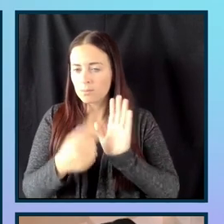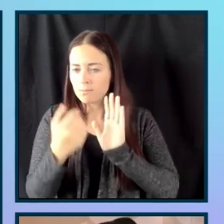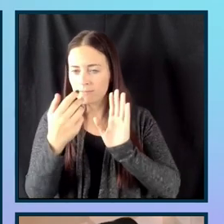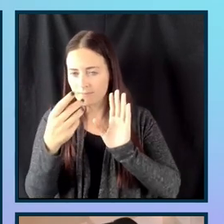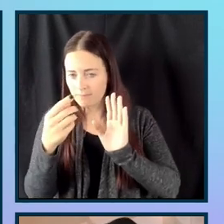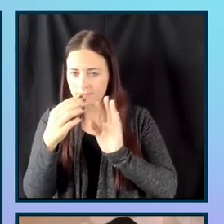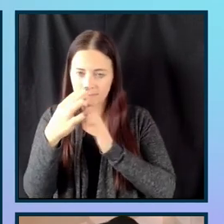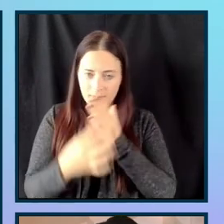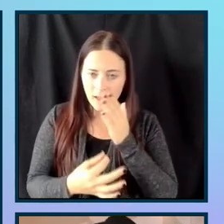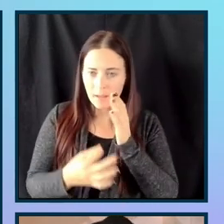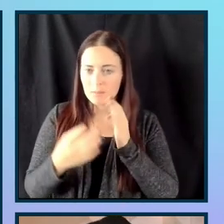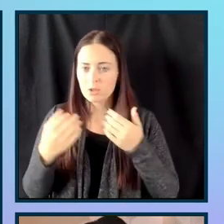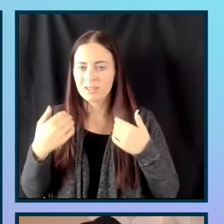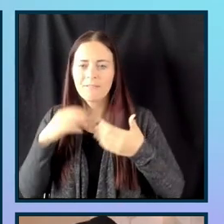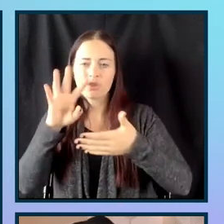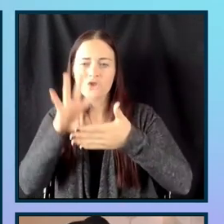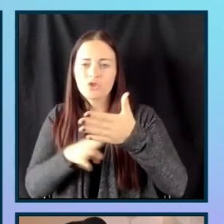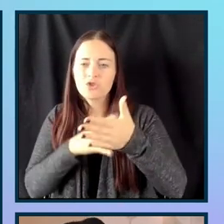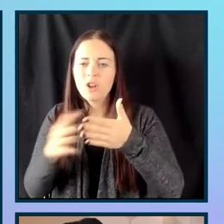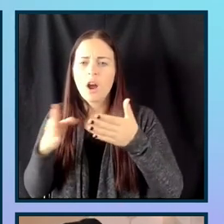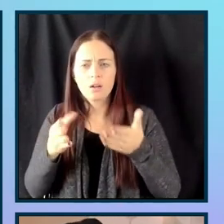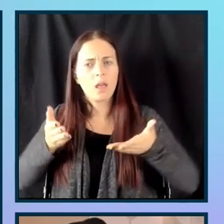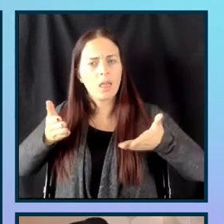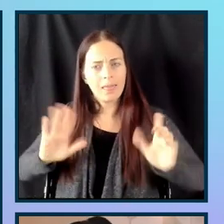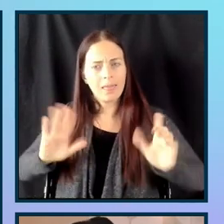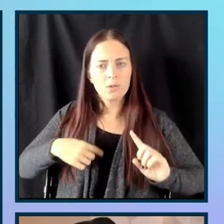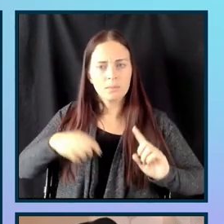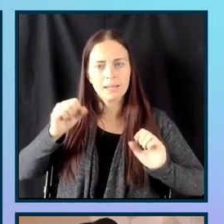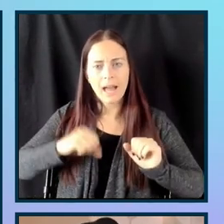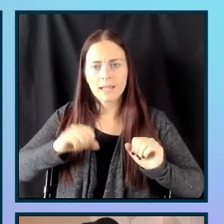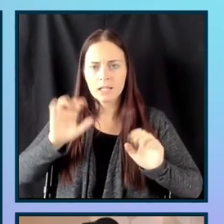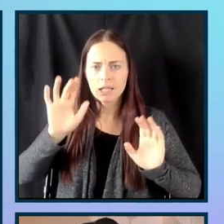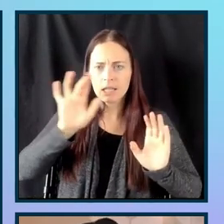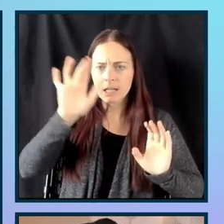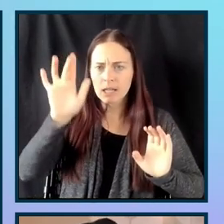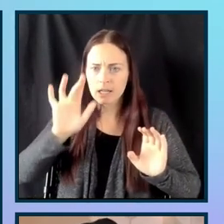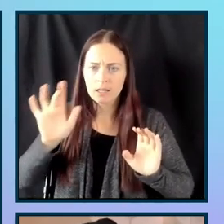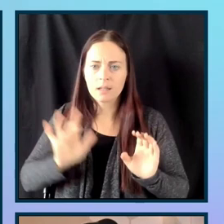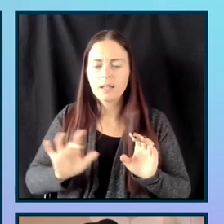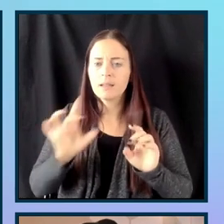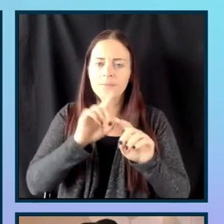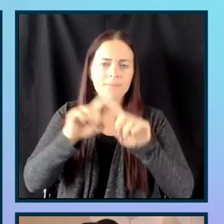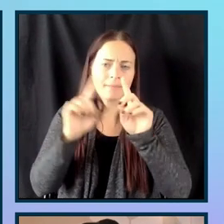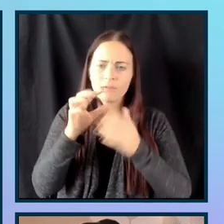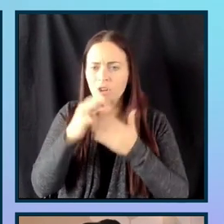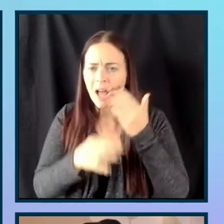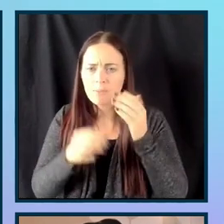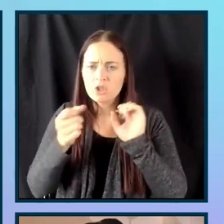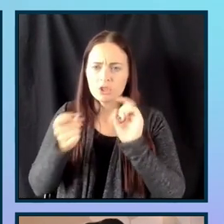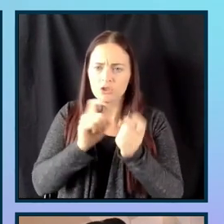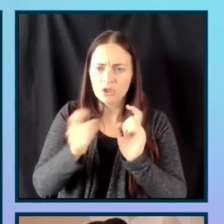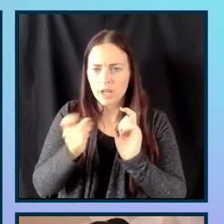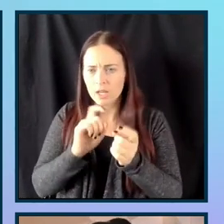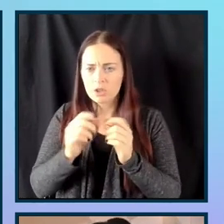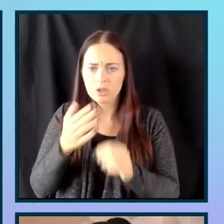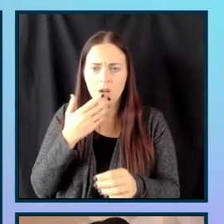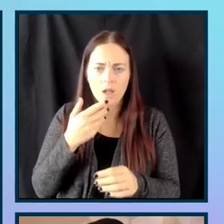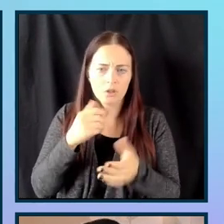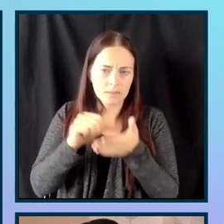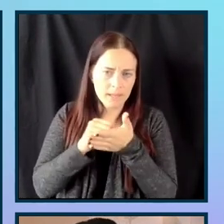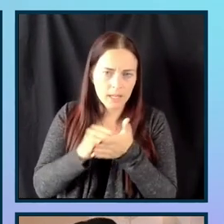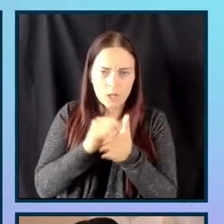this chart that allows me to scroll around the different color options and update the colors on the page. as I kind of